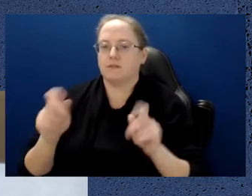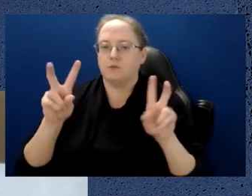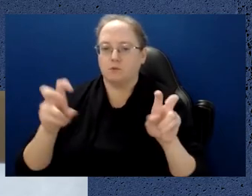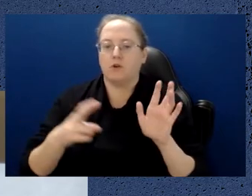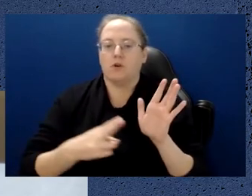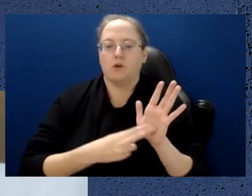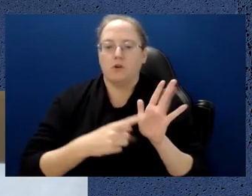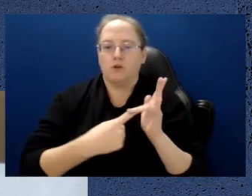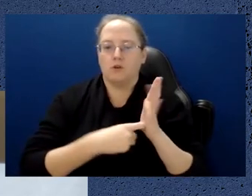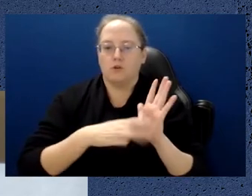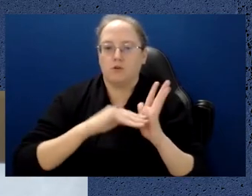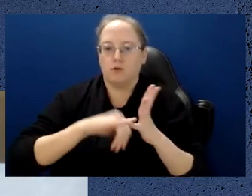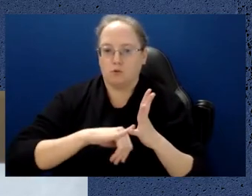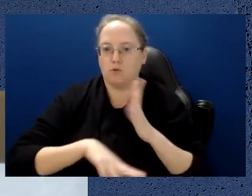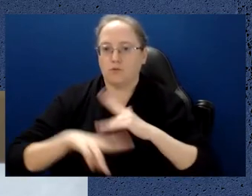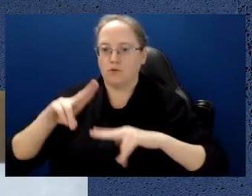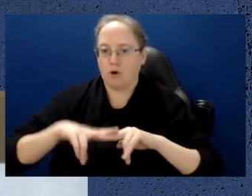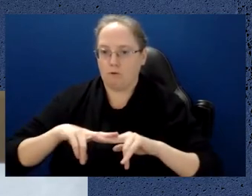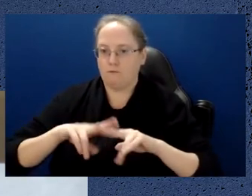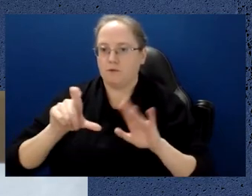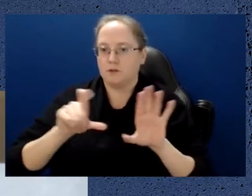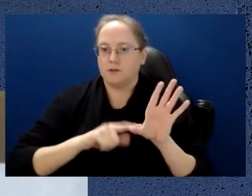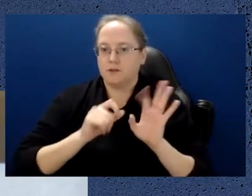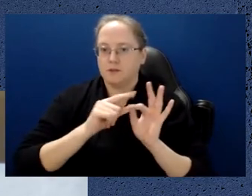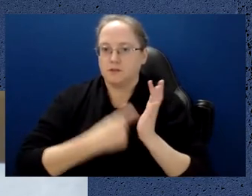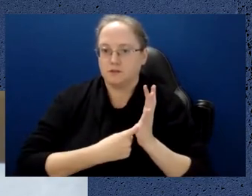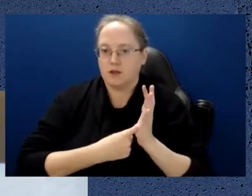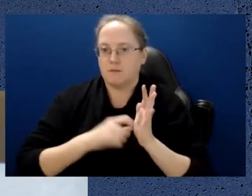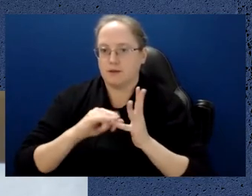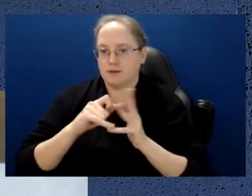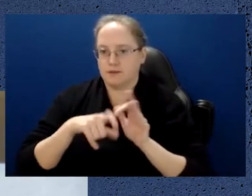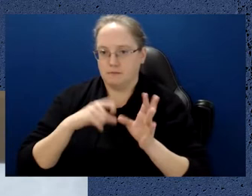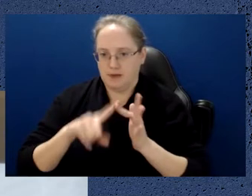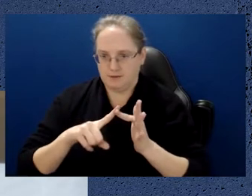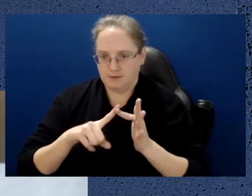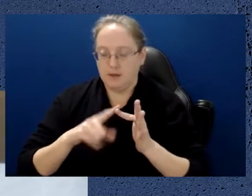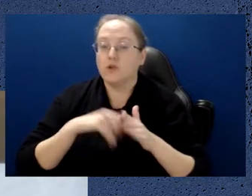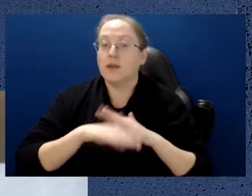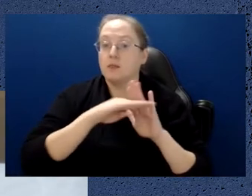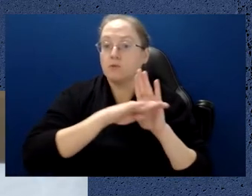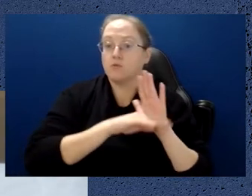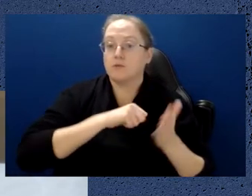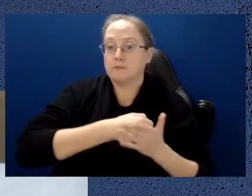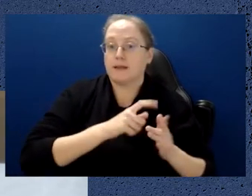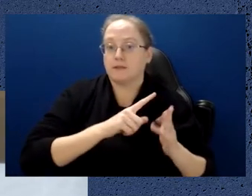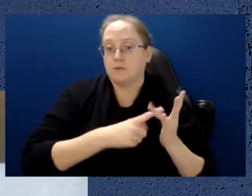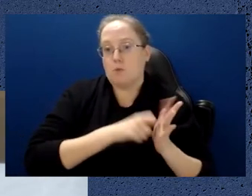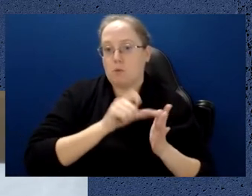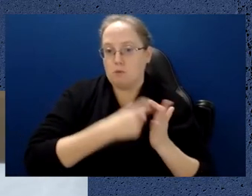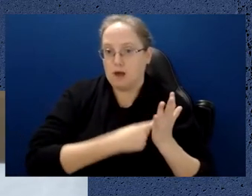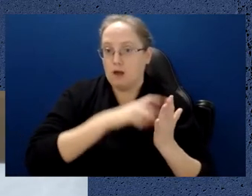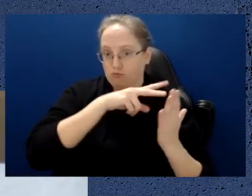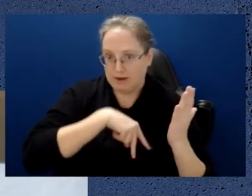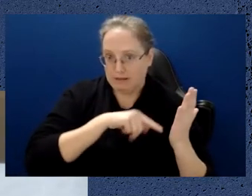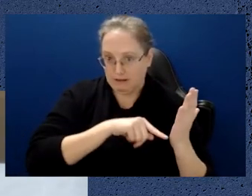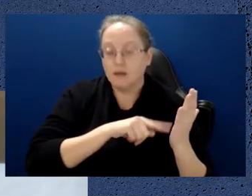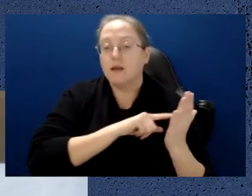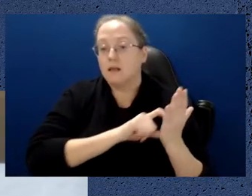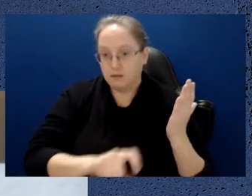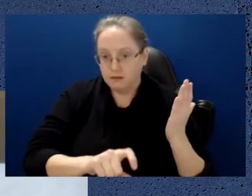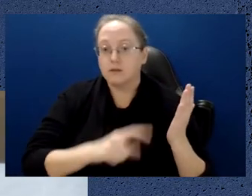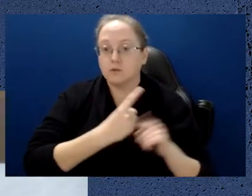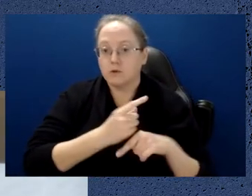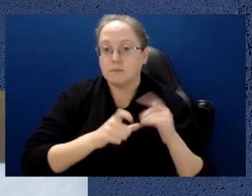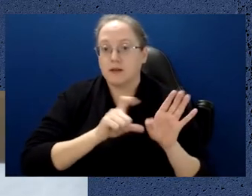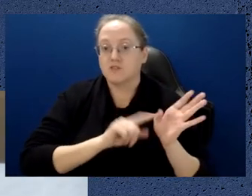if one speaks to the rules based order, there's a set of now agreed norms for how nation states